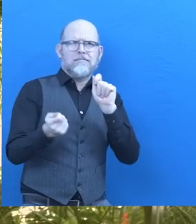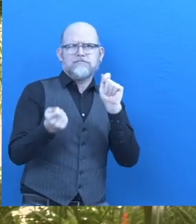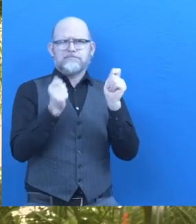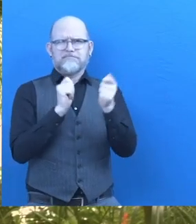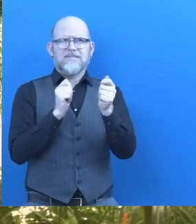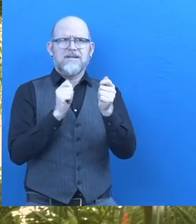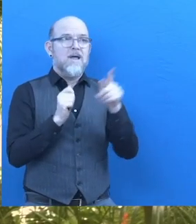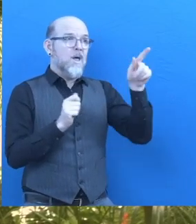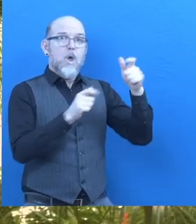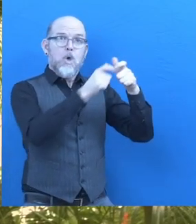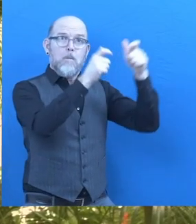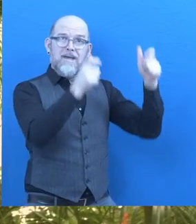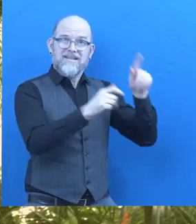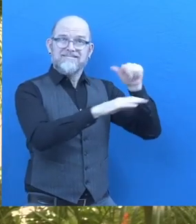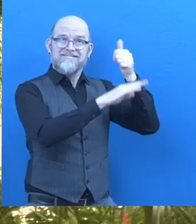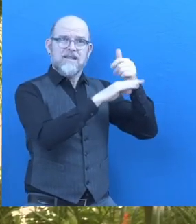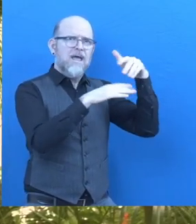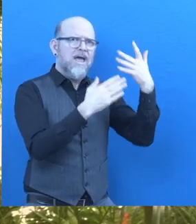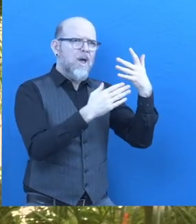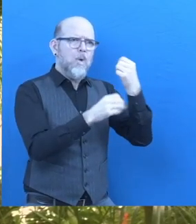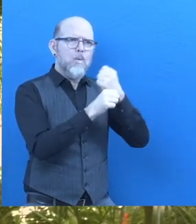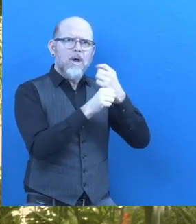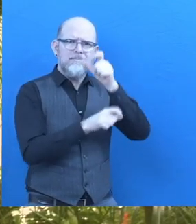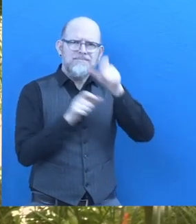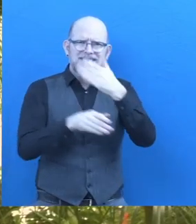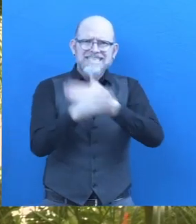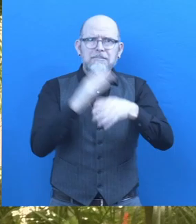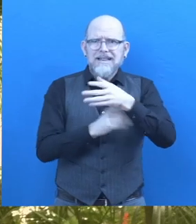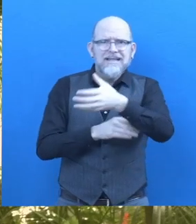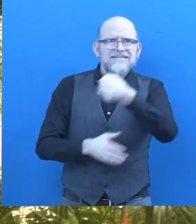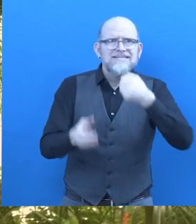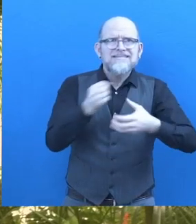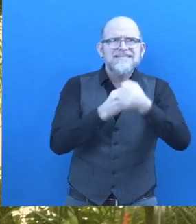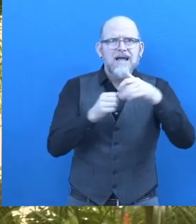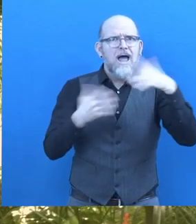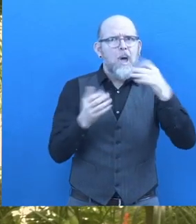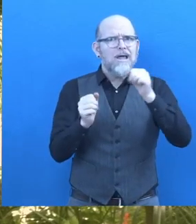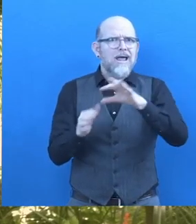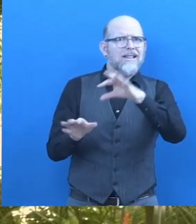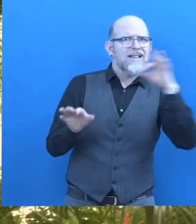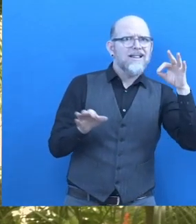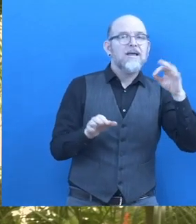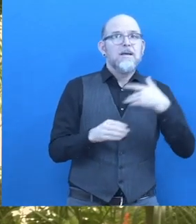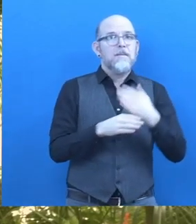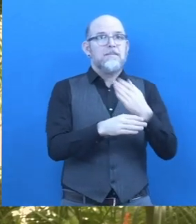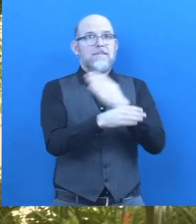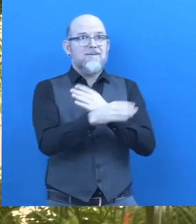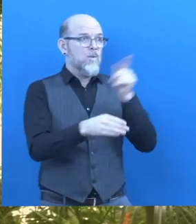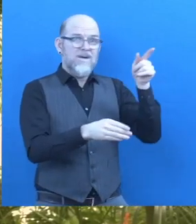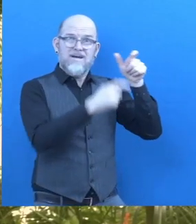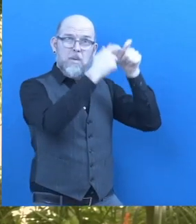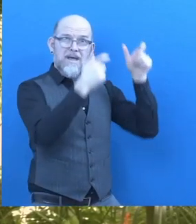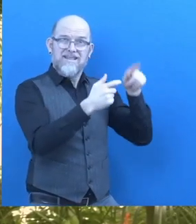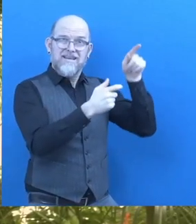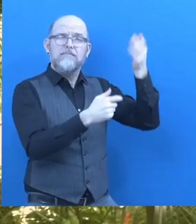companies met applicants with disabilities. Before INCLUIME, companies willing to hire people with disabilities